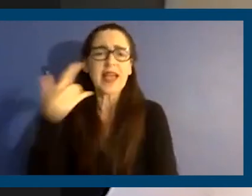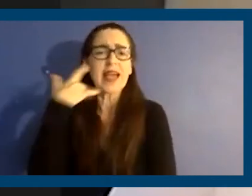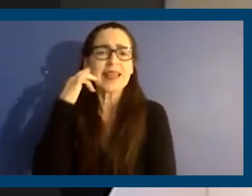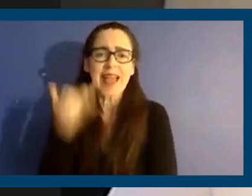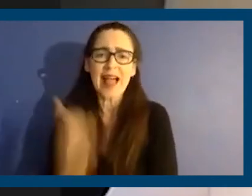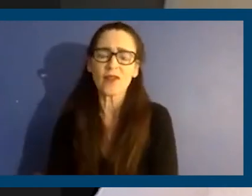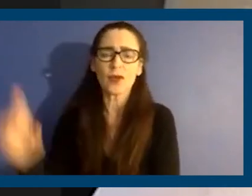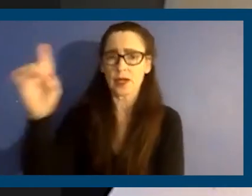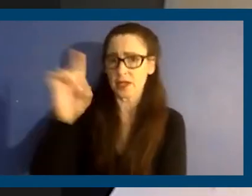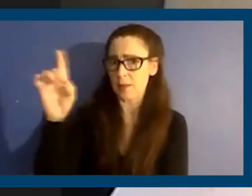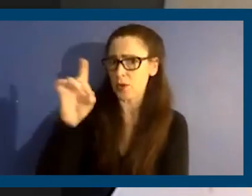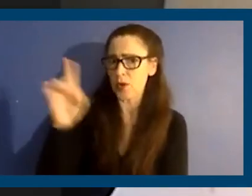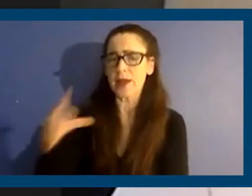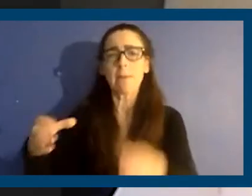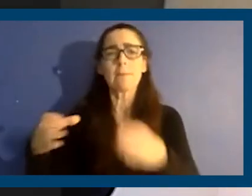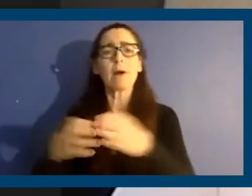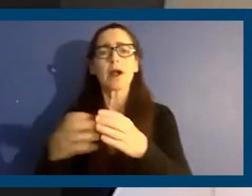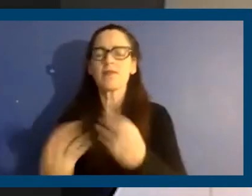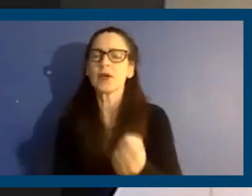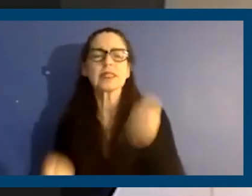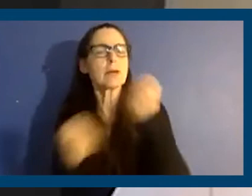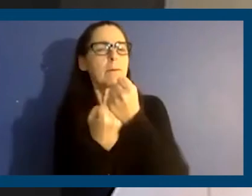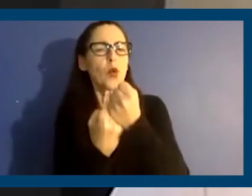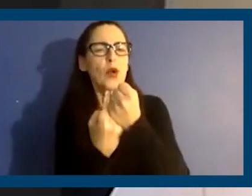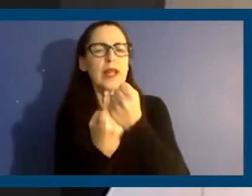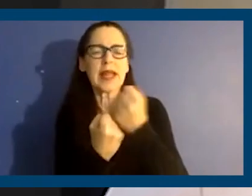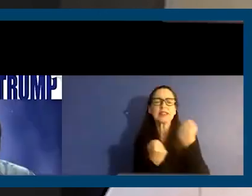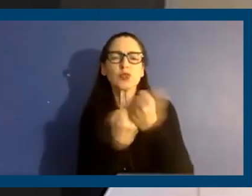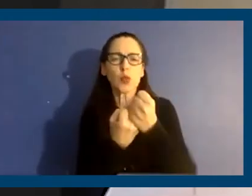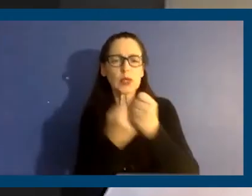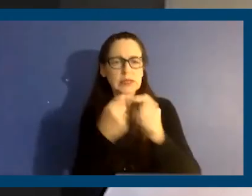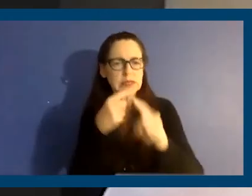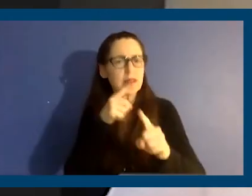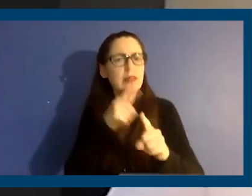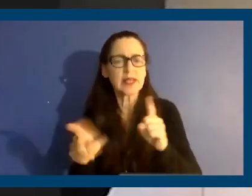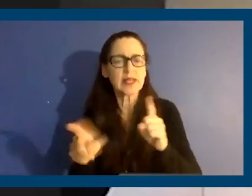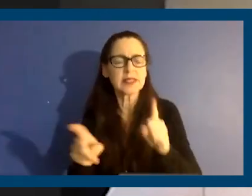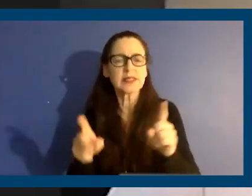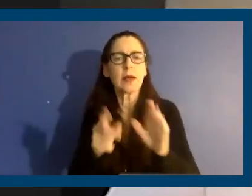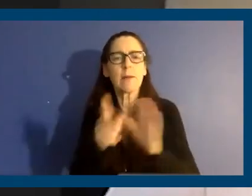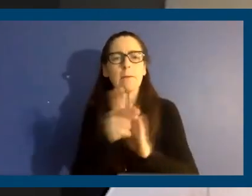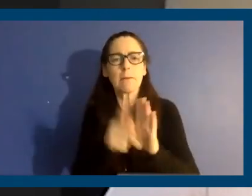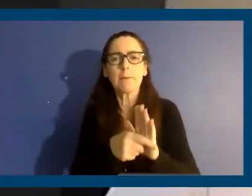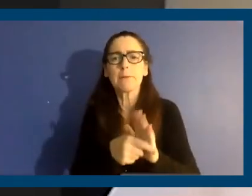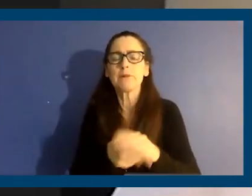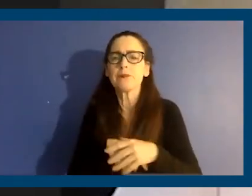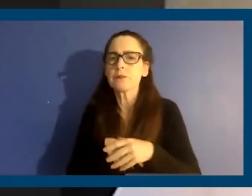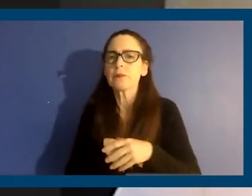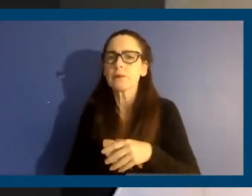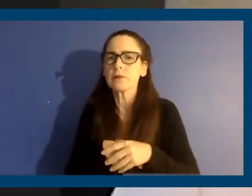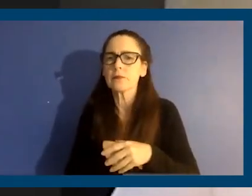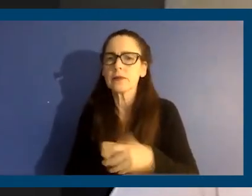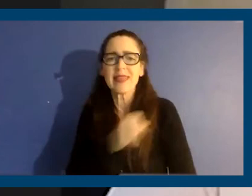much for endorsing this initiative. That has brought so much to this campaign. The CDP staff has been